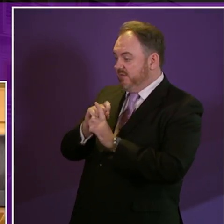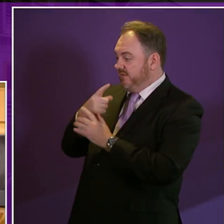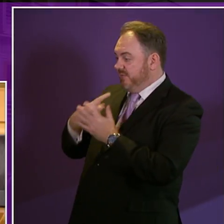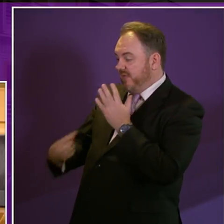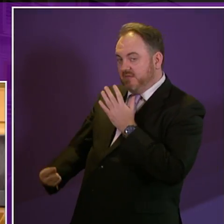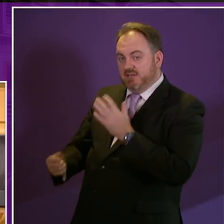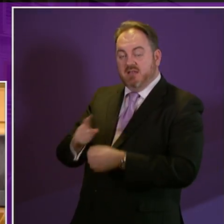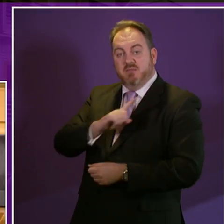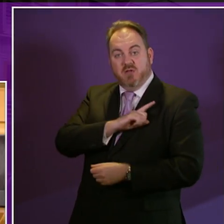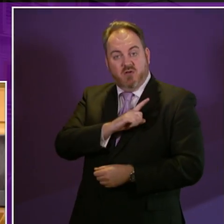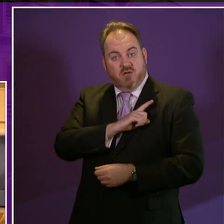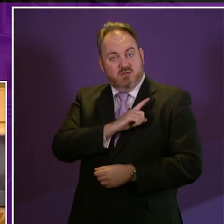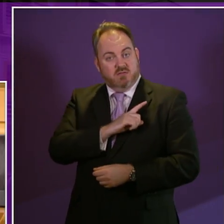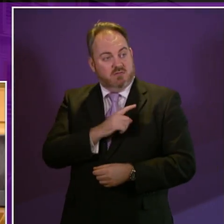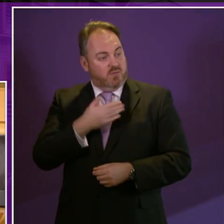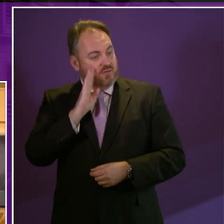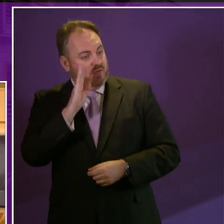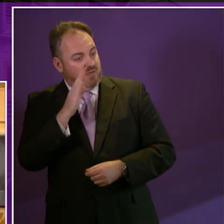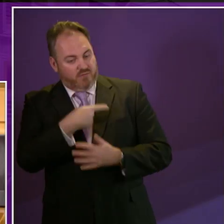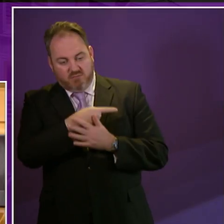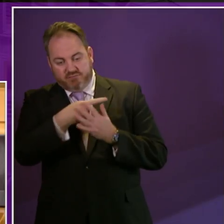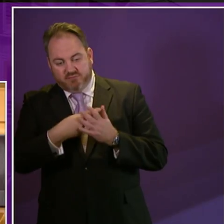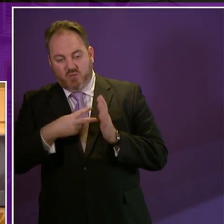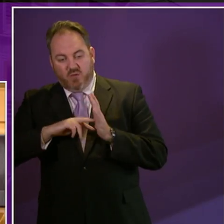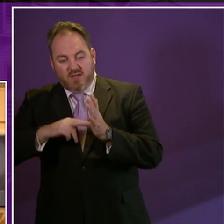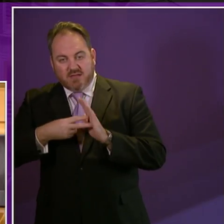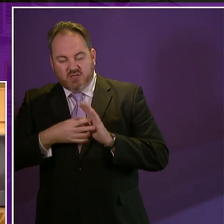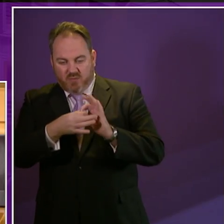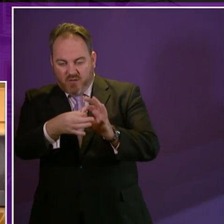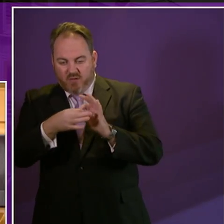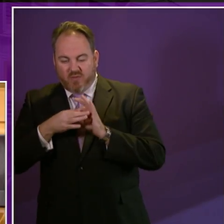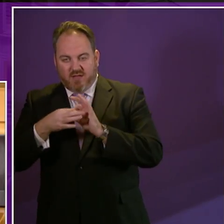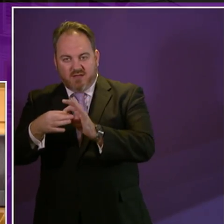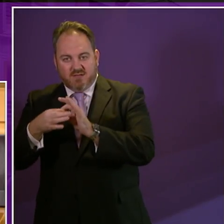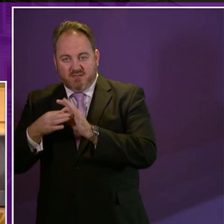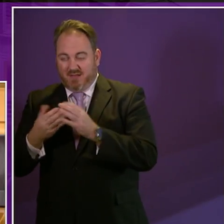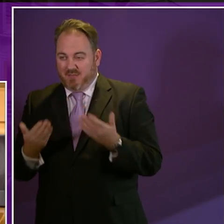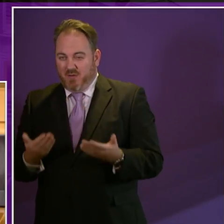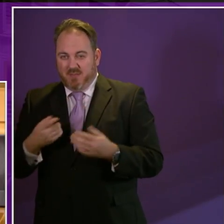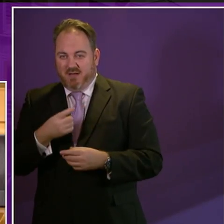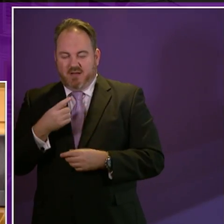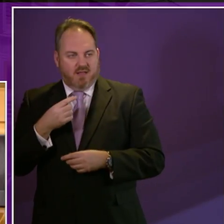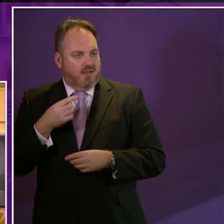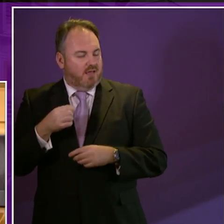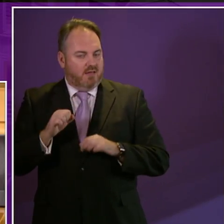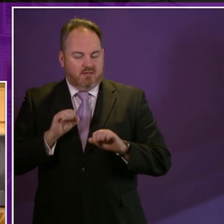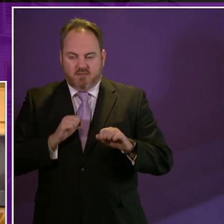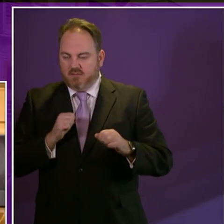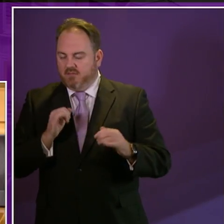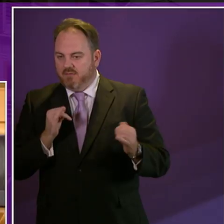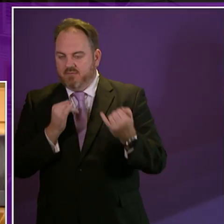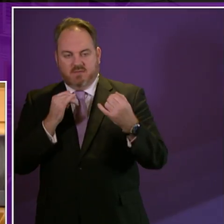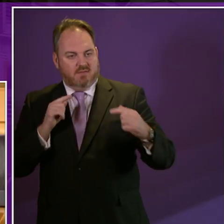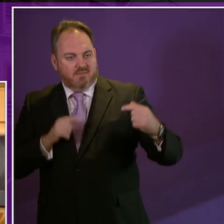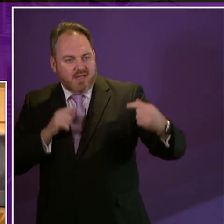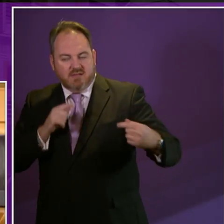the organisations that we've been hearing from who brief us on a regular basis are currently fighting too many rearguard actions